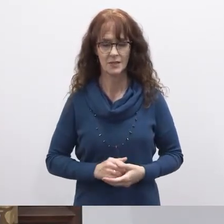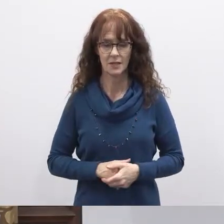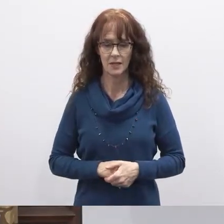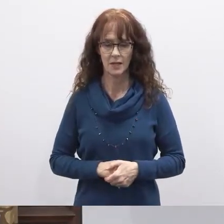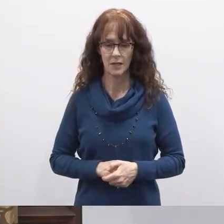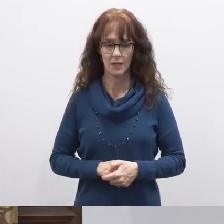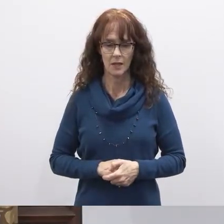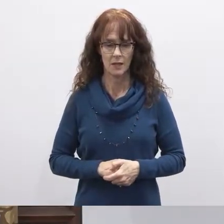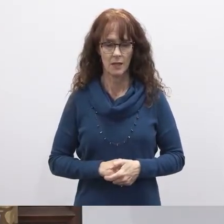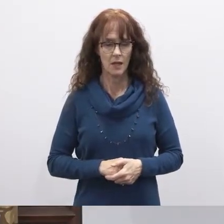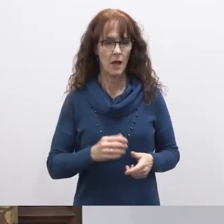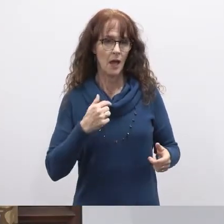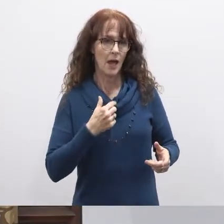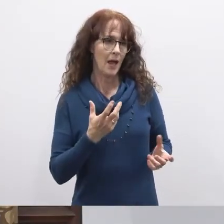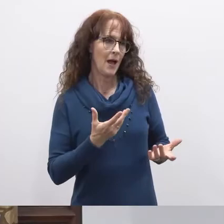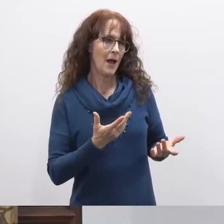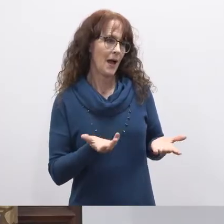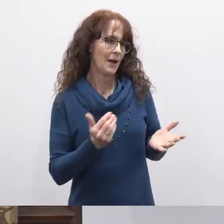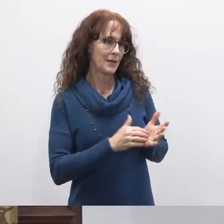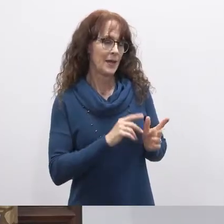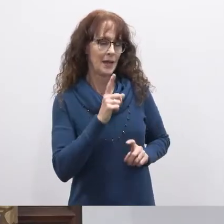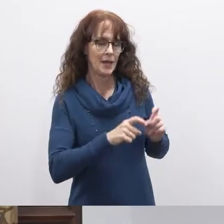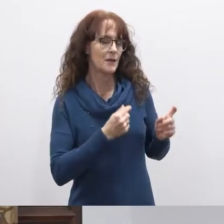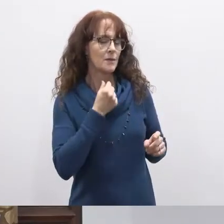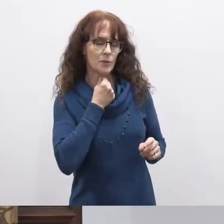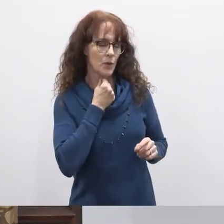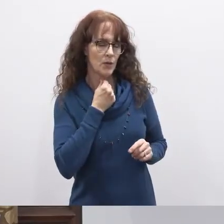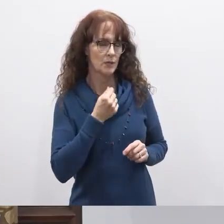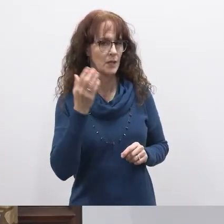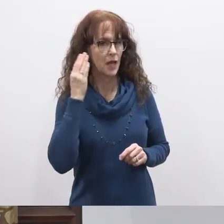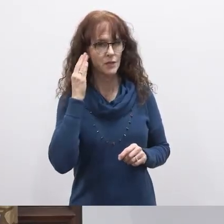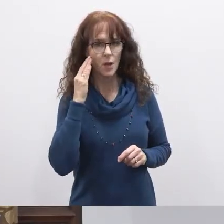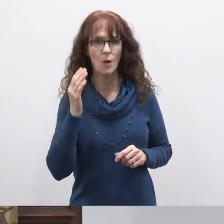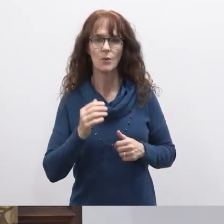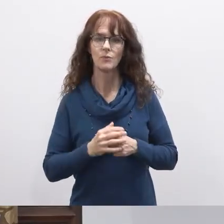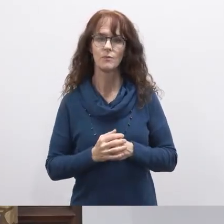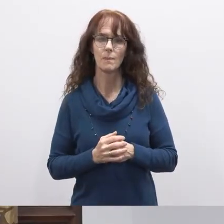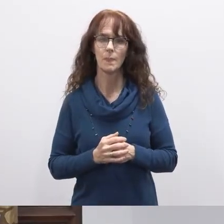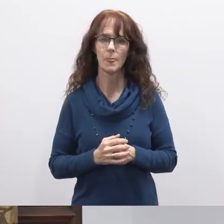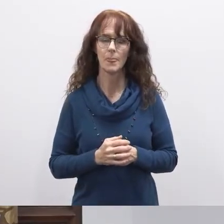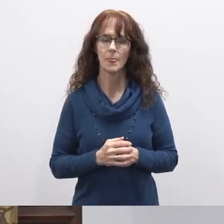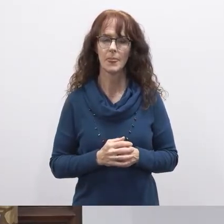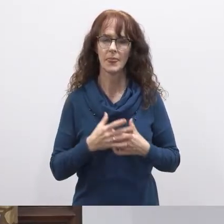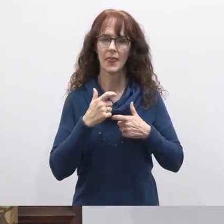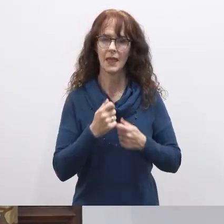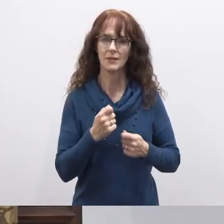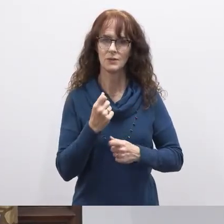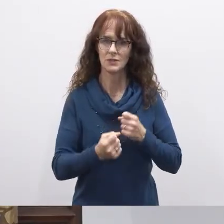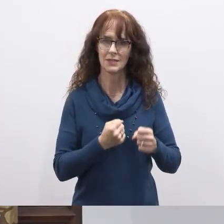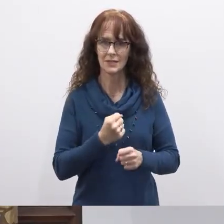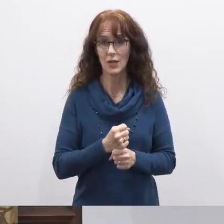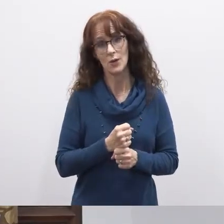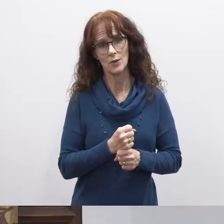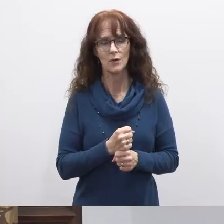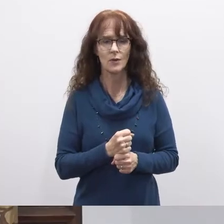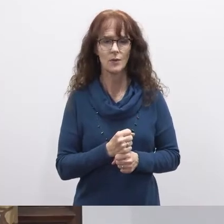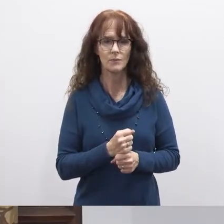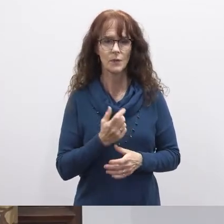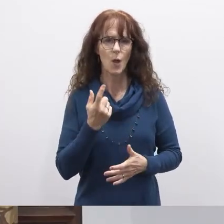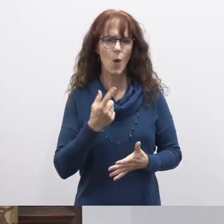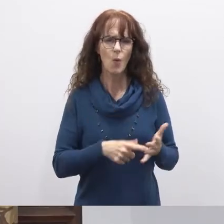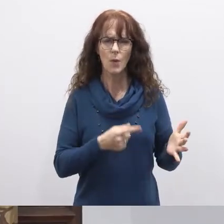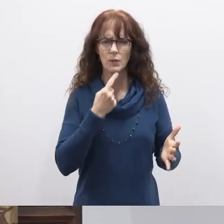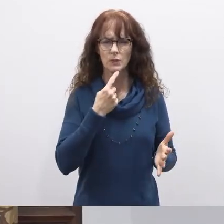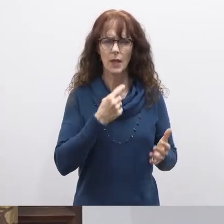so i hate to put you on the spot here but i'm curious i know it's been a interesting year to say the least what would you say is